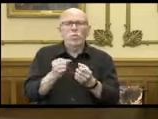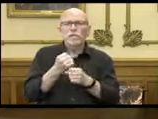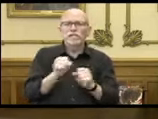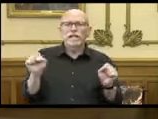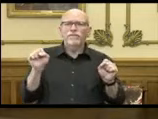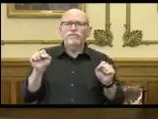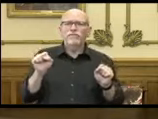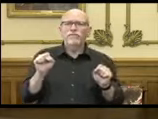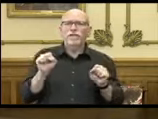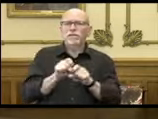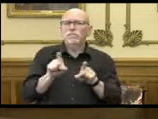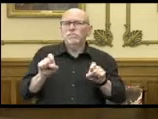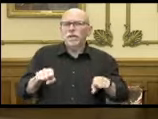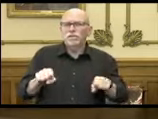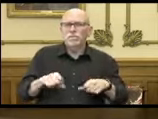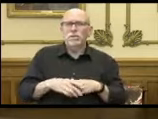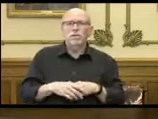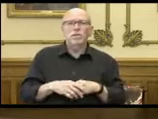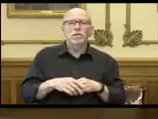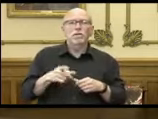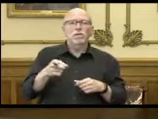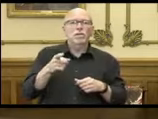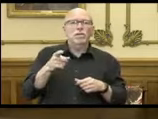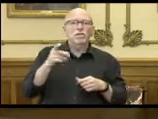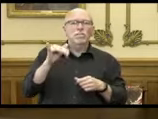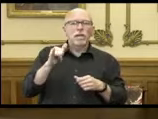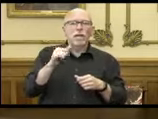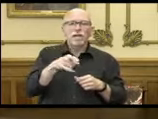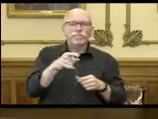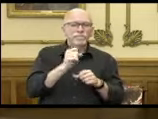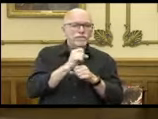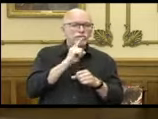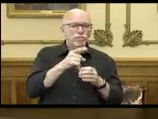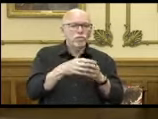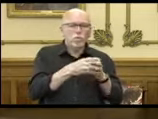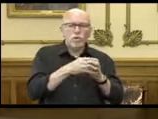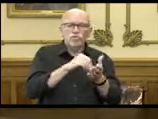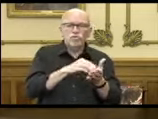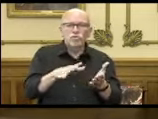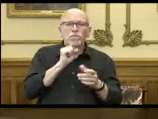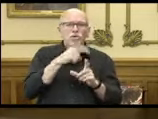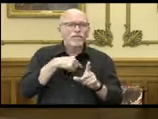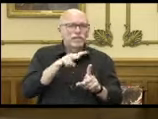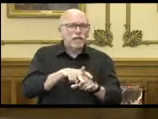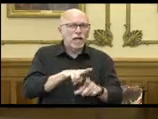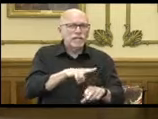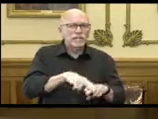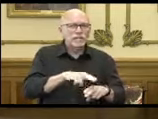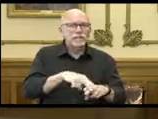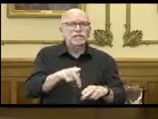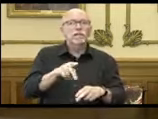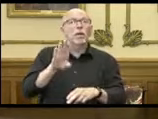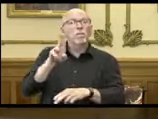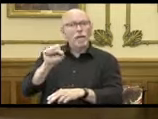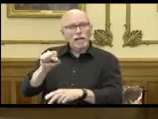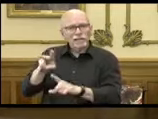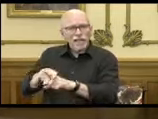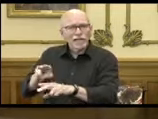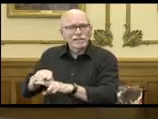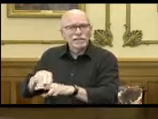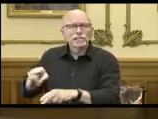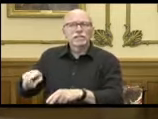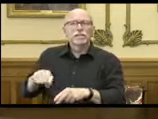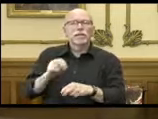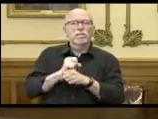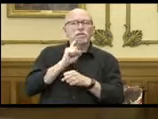return possible by cohorting students, by making sure that they have assigned seats, by assigning seats on buses, by making sure that they